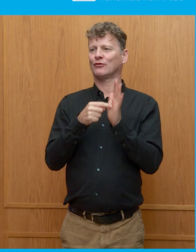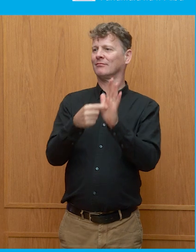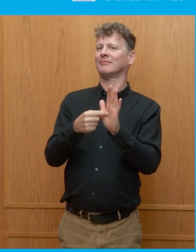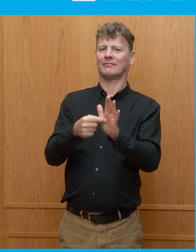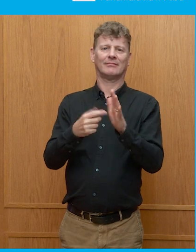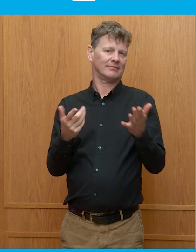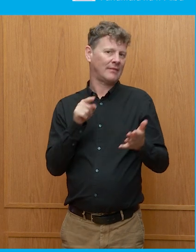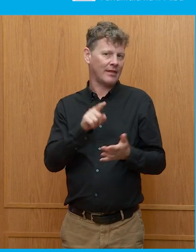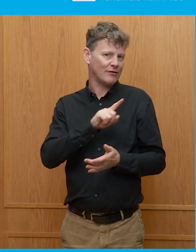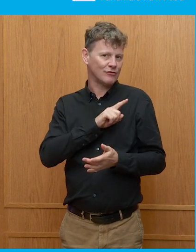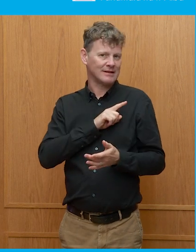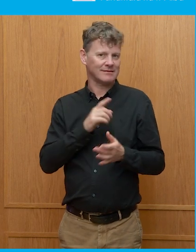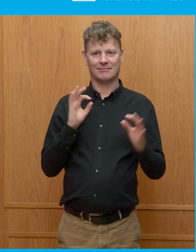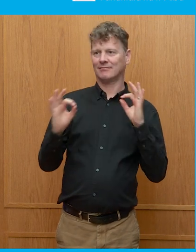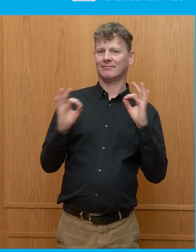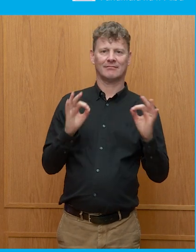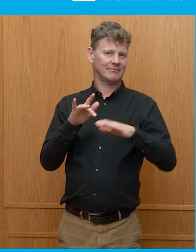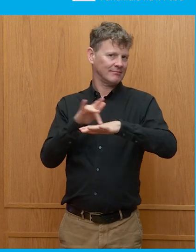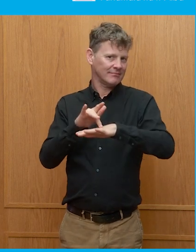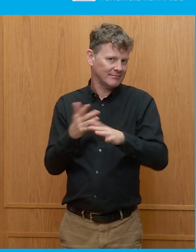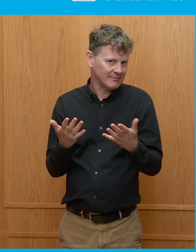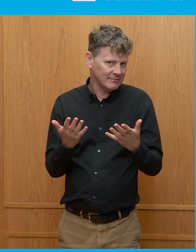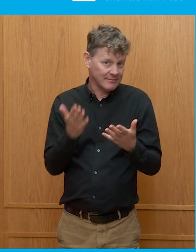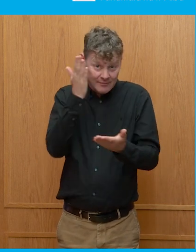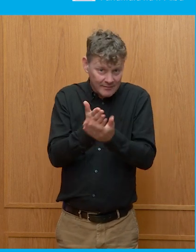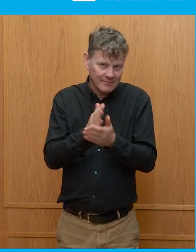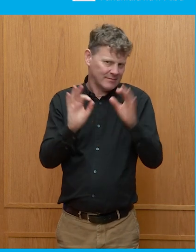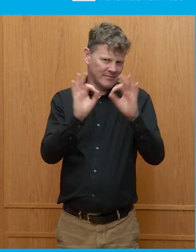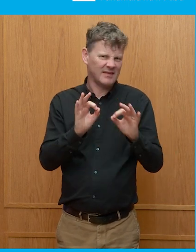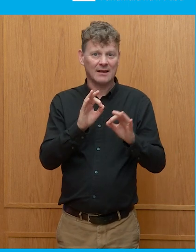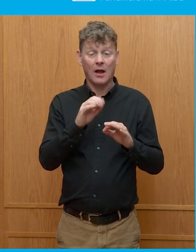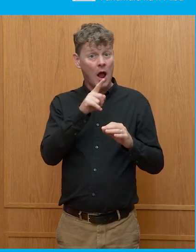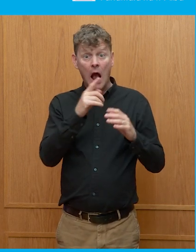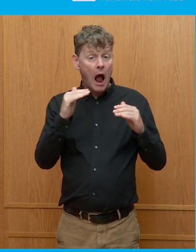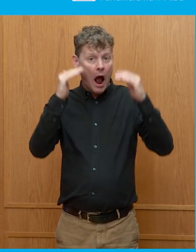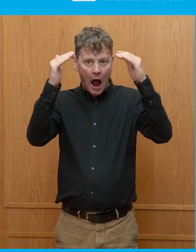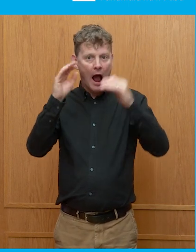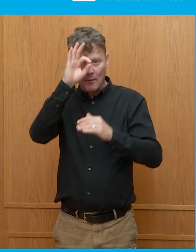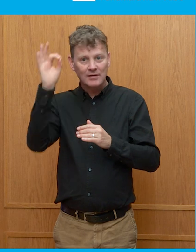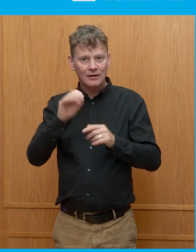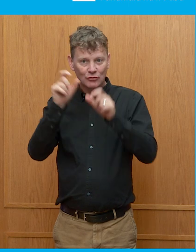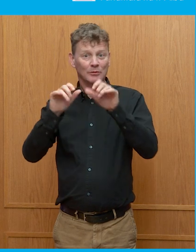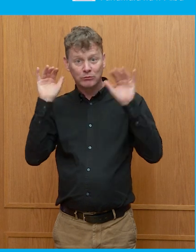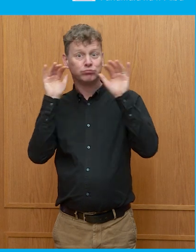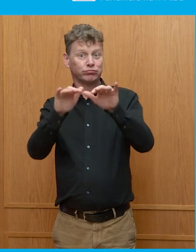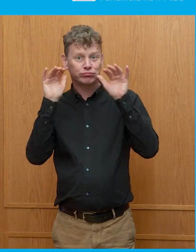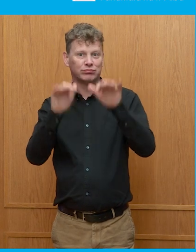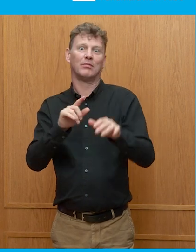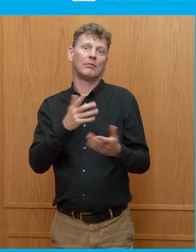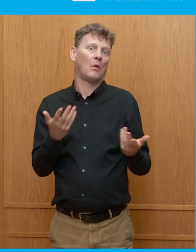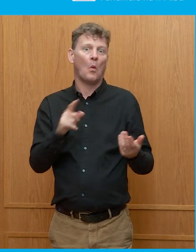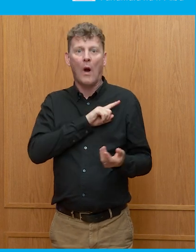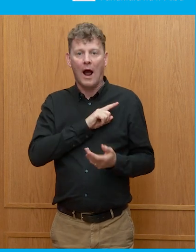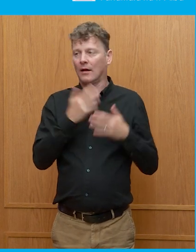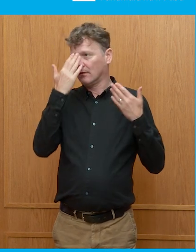And, you know, what is it that makes them not democracies? Often they have quite high turnout. I can't speak to whether that high turnout is because people